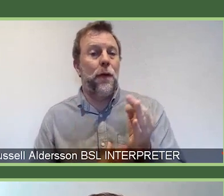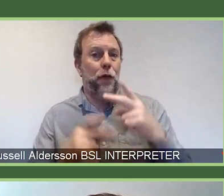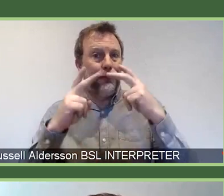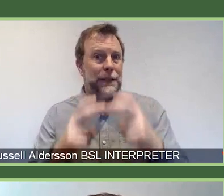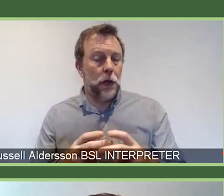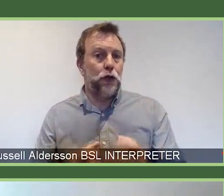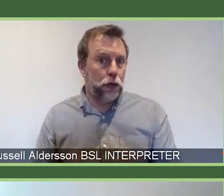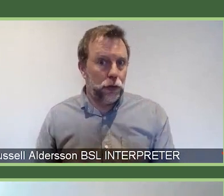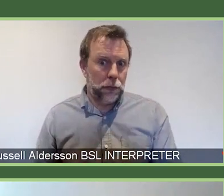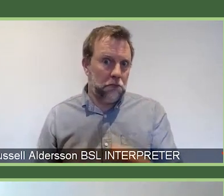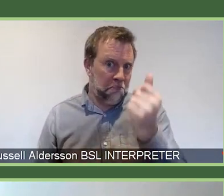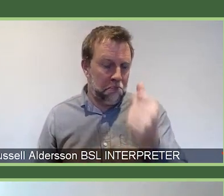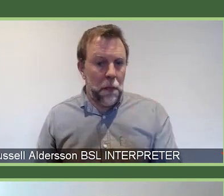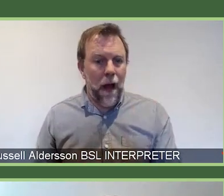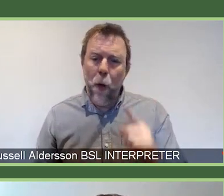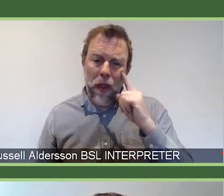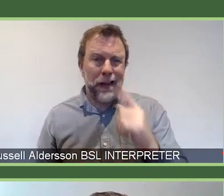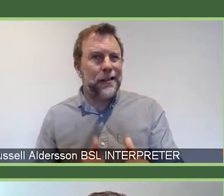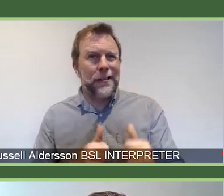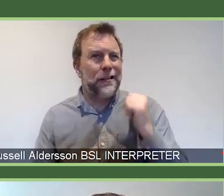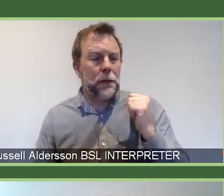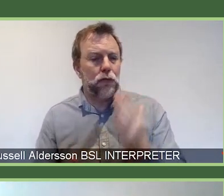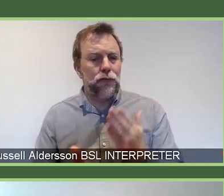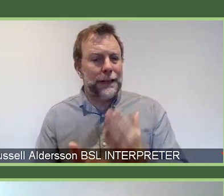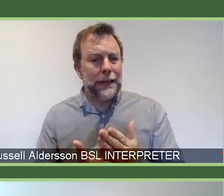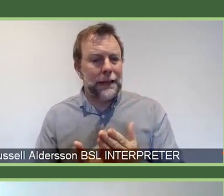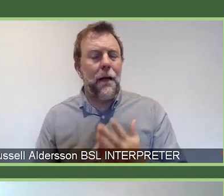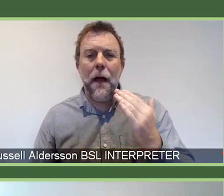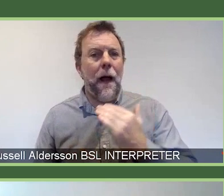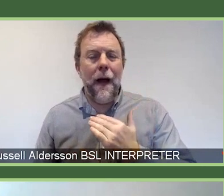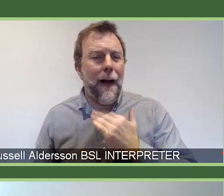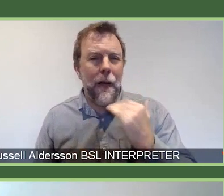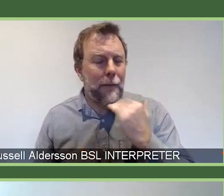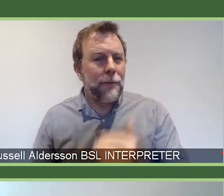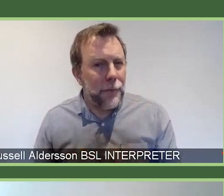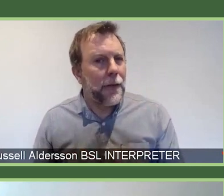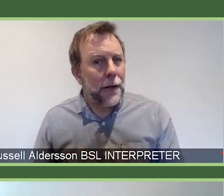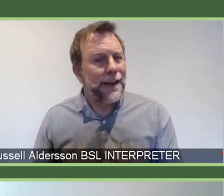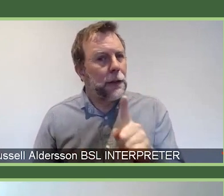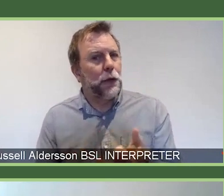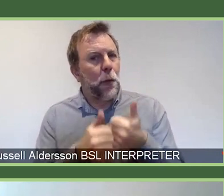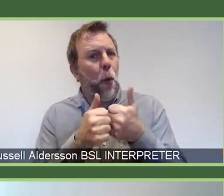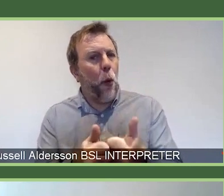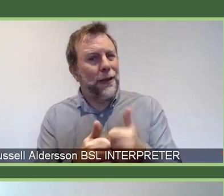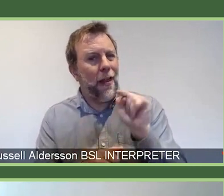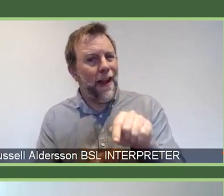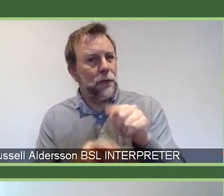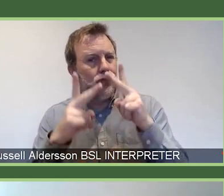And I do not think in the past that we have done enough in terms of supporting that kind of research.